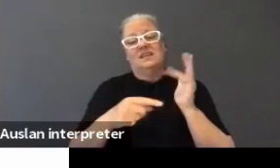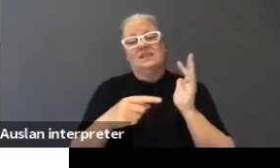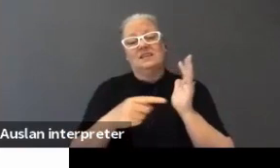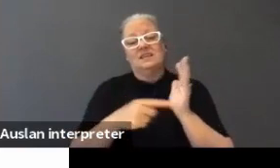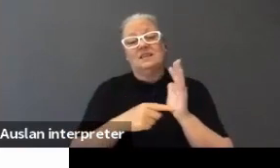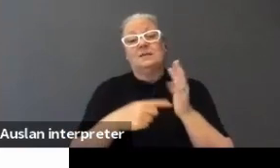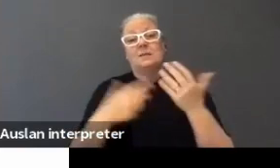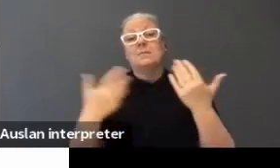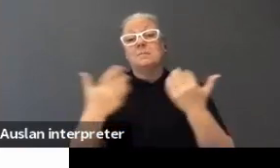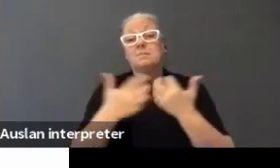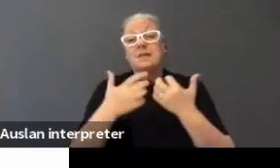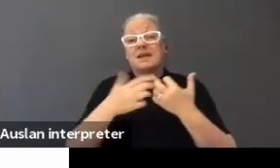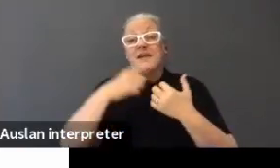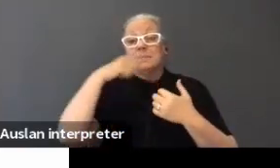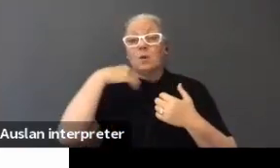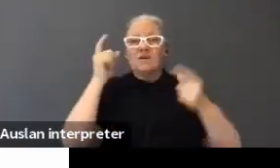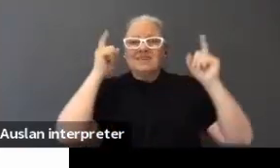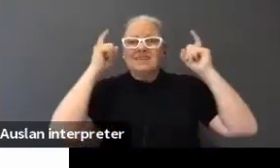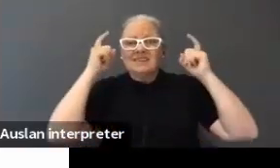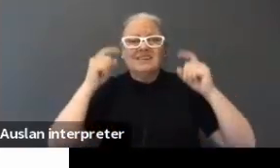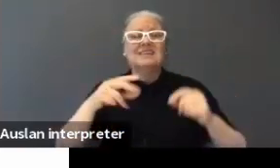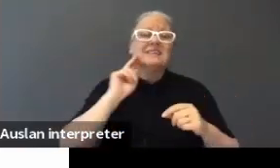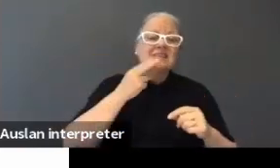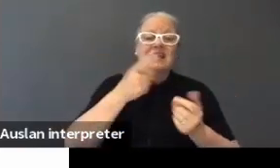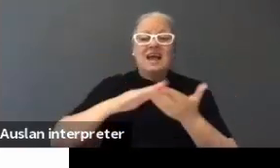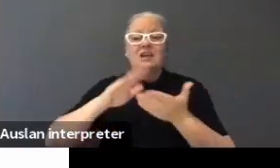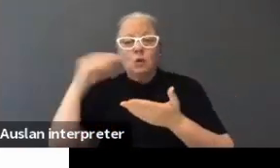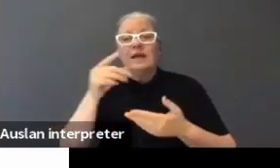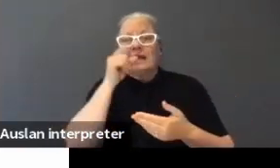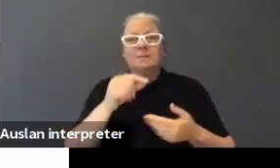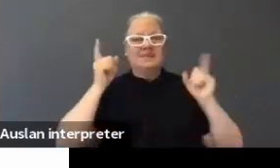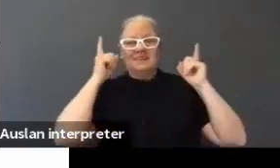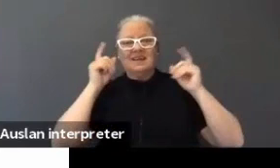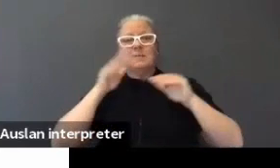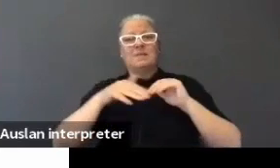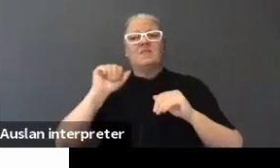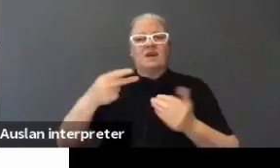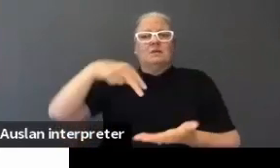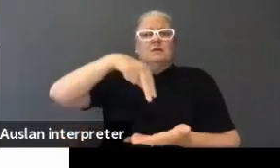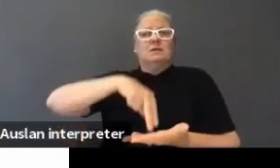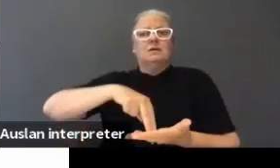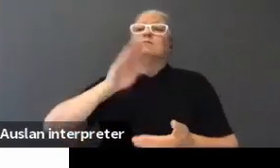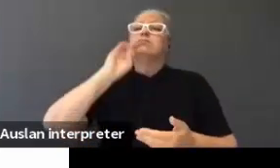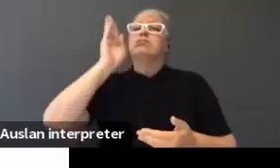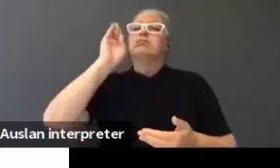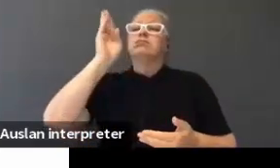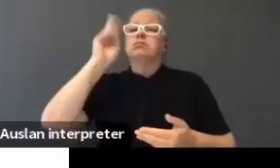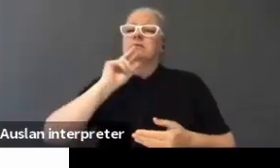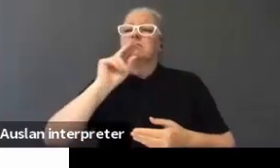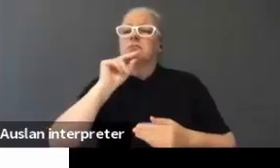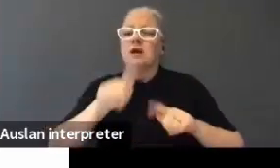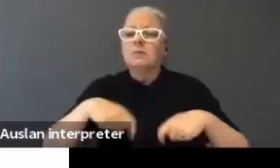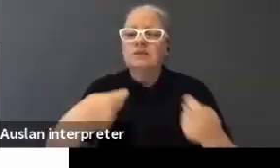deaf and hard of hearing students are very anxious about their oral presentations and so people. Because monitoring